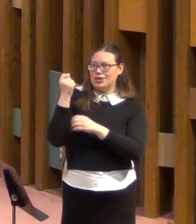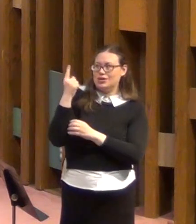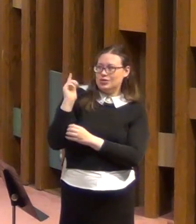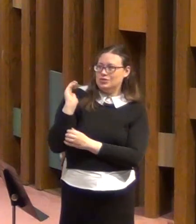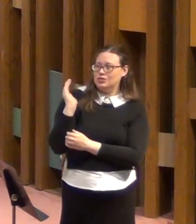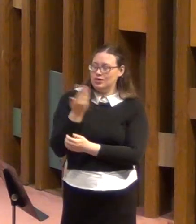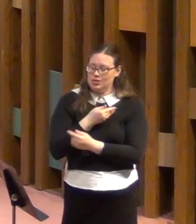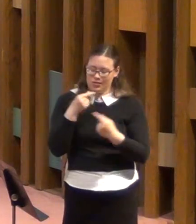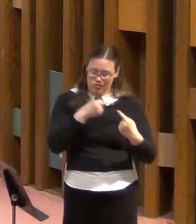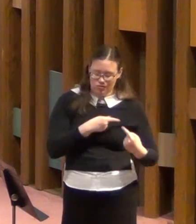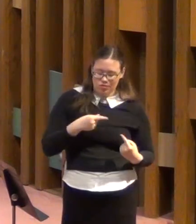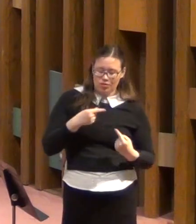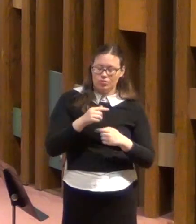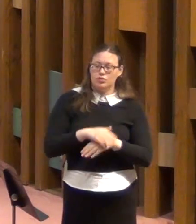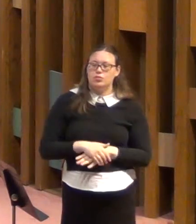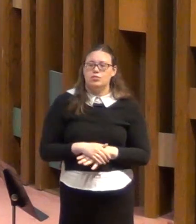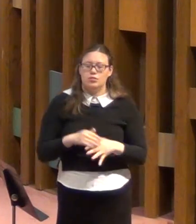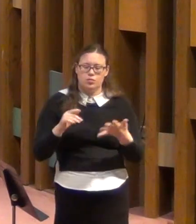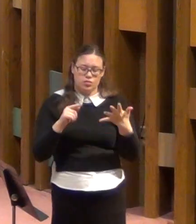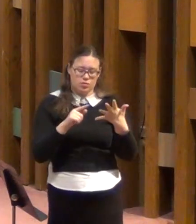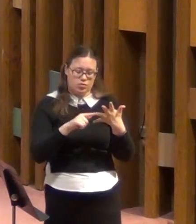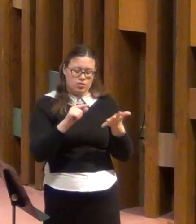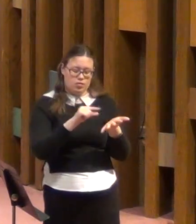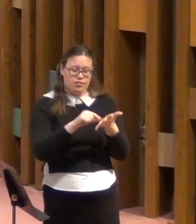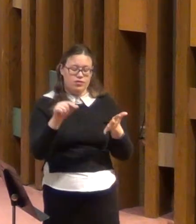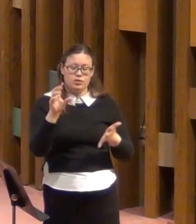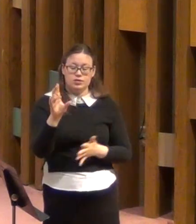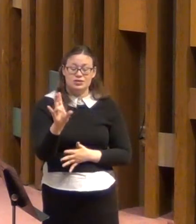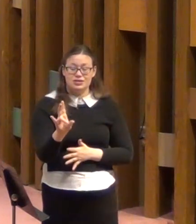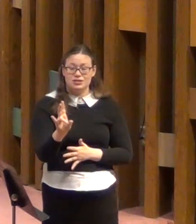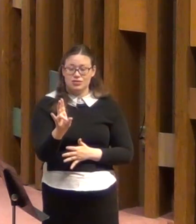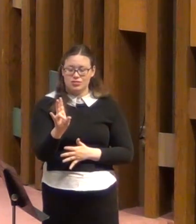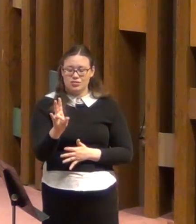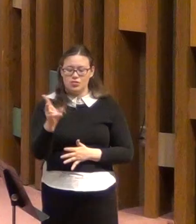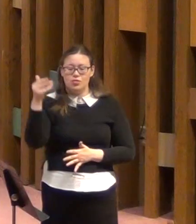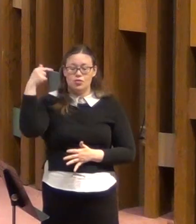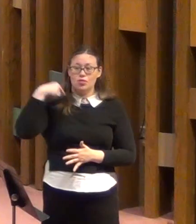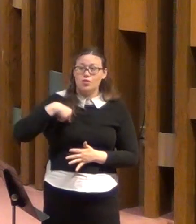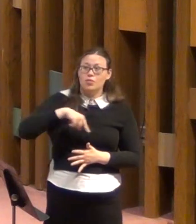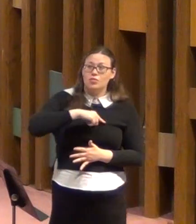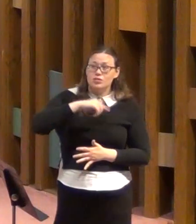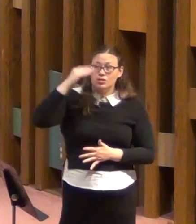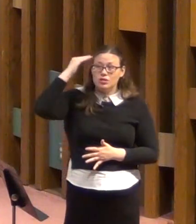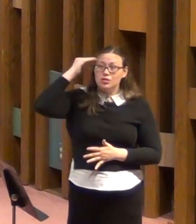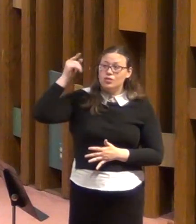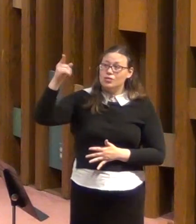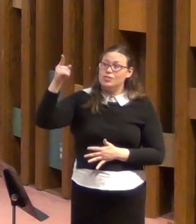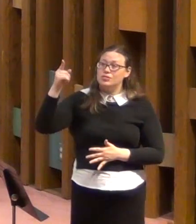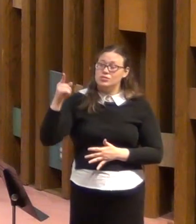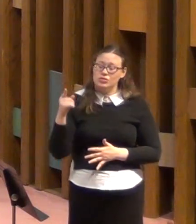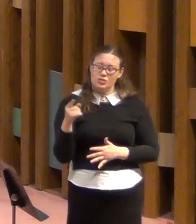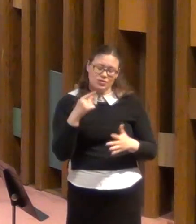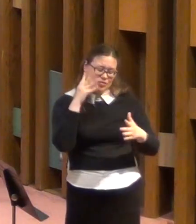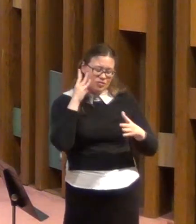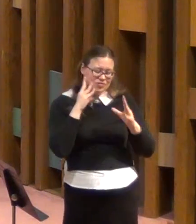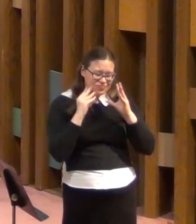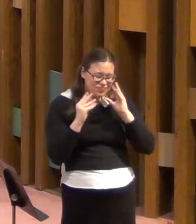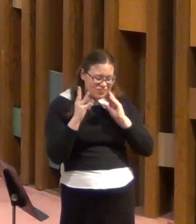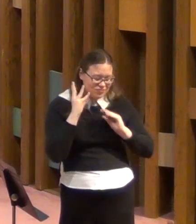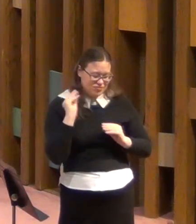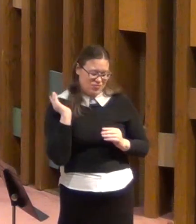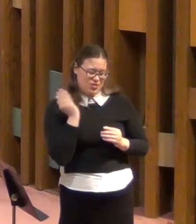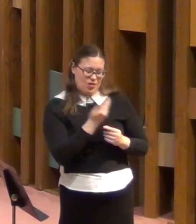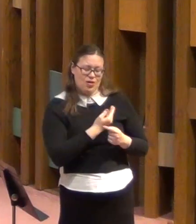in you is firm, he wrote in verse 7, because we know that just as you share in our sufferings, so also